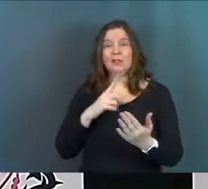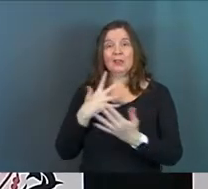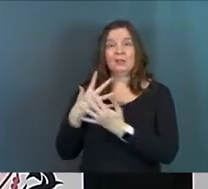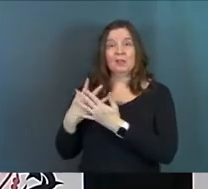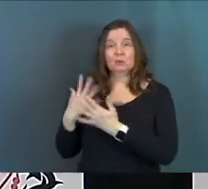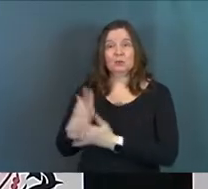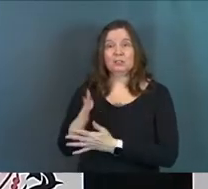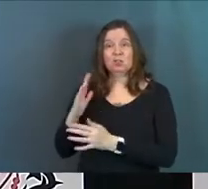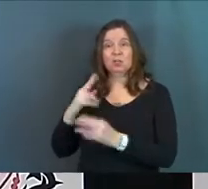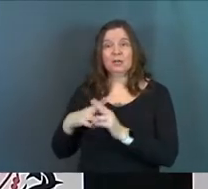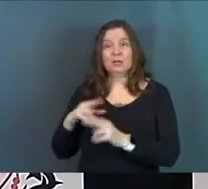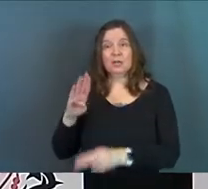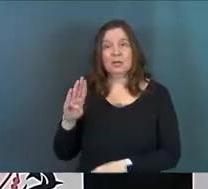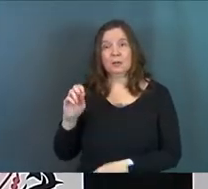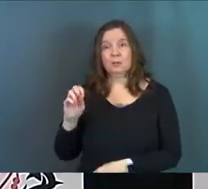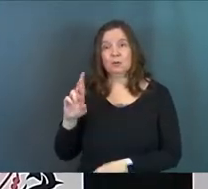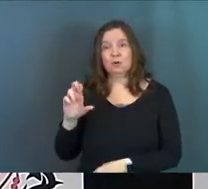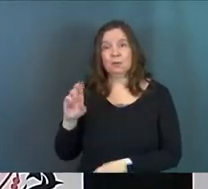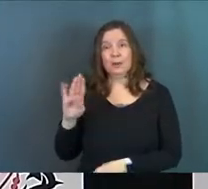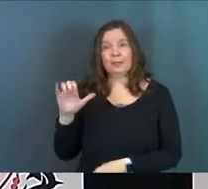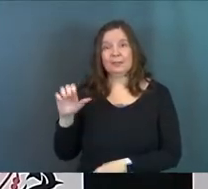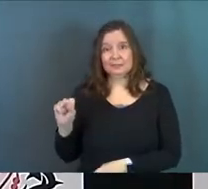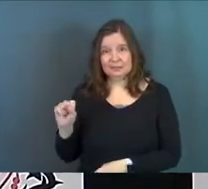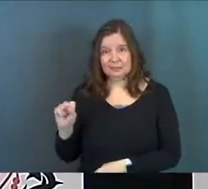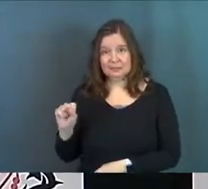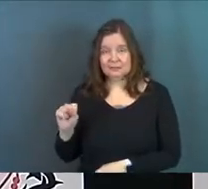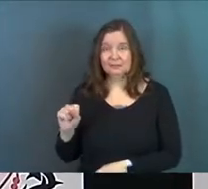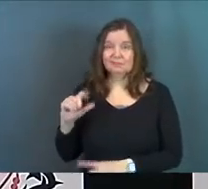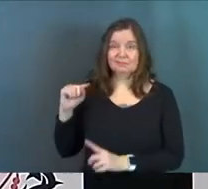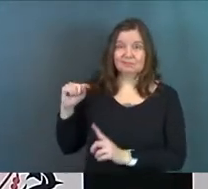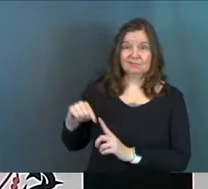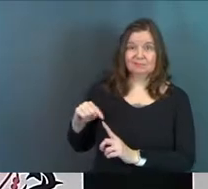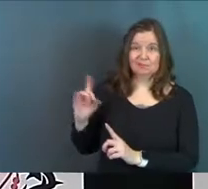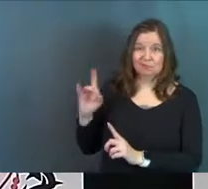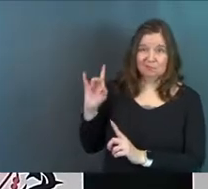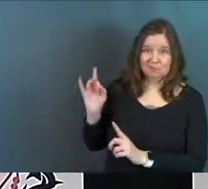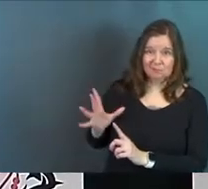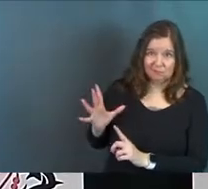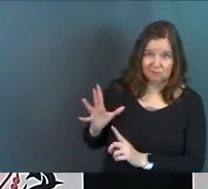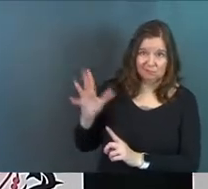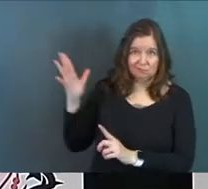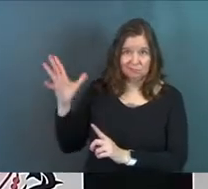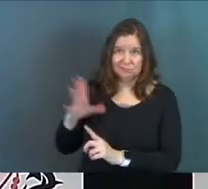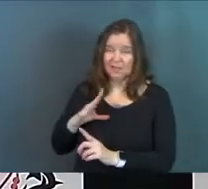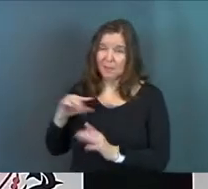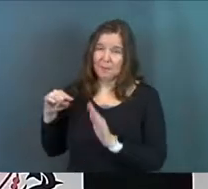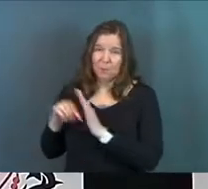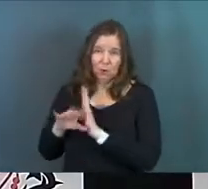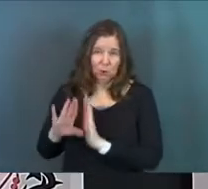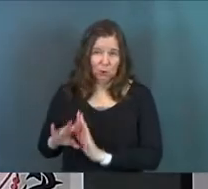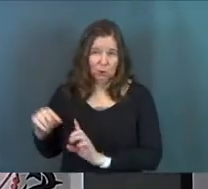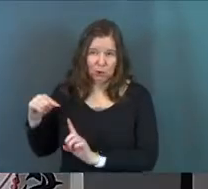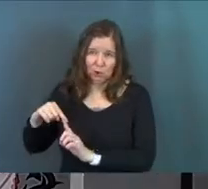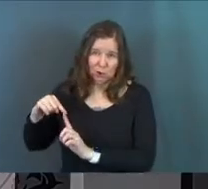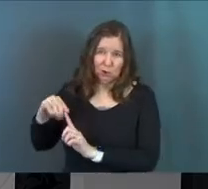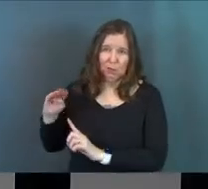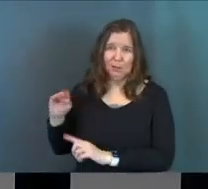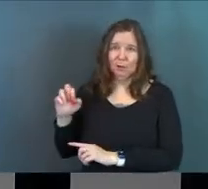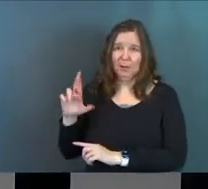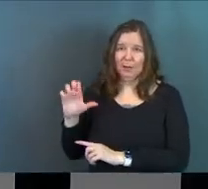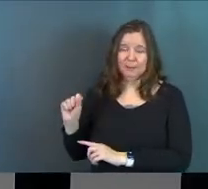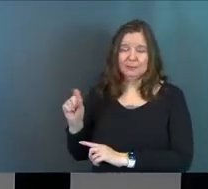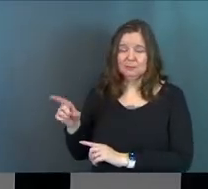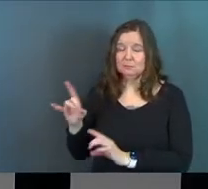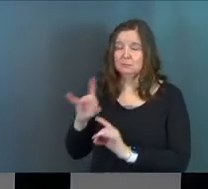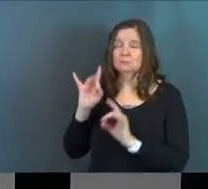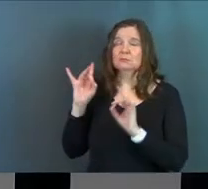prisoner named Barabbas. Everybody say Barabbas. Come on, Barabbas. Right. So Barabbas is a murderer. He's like a